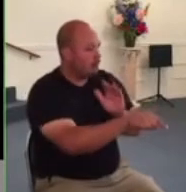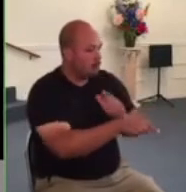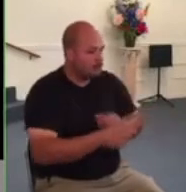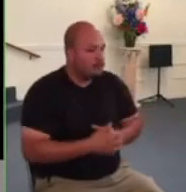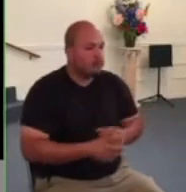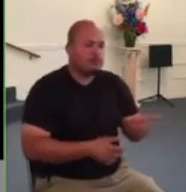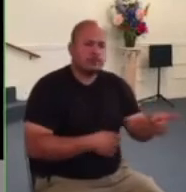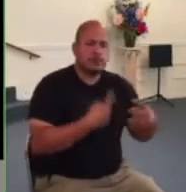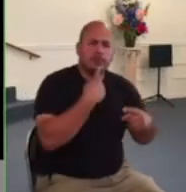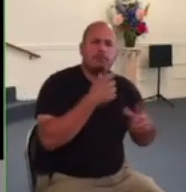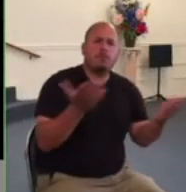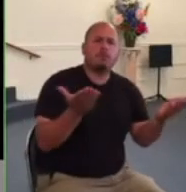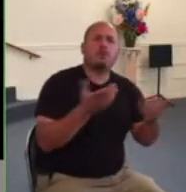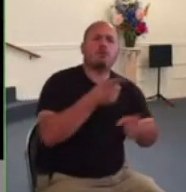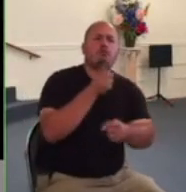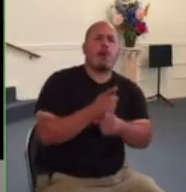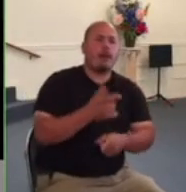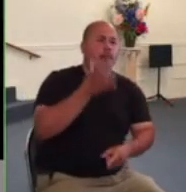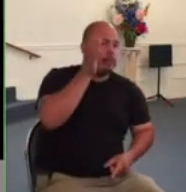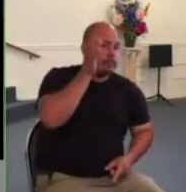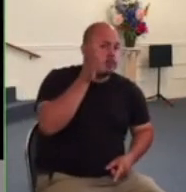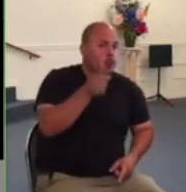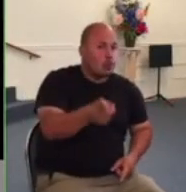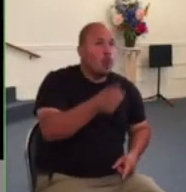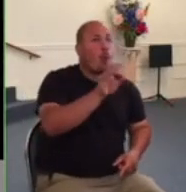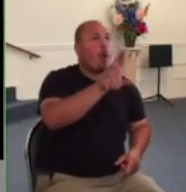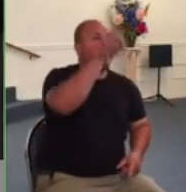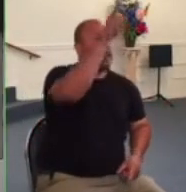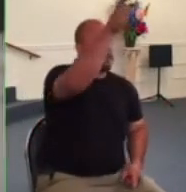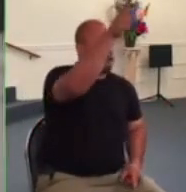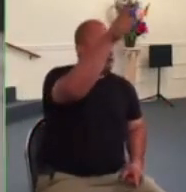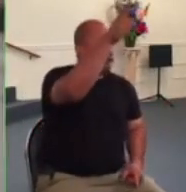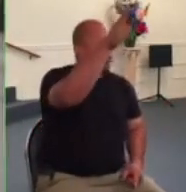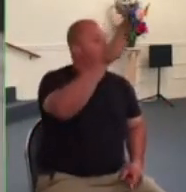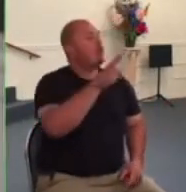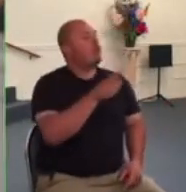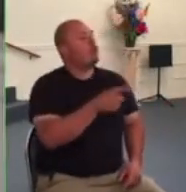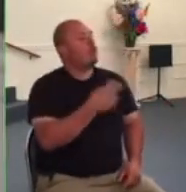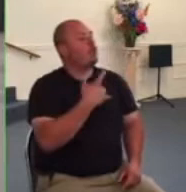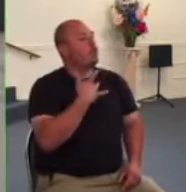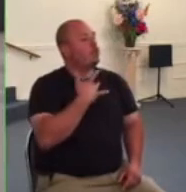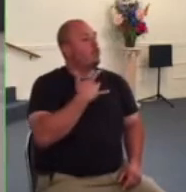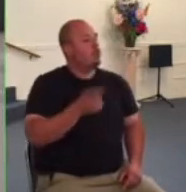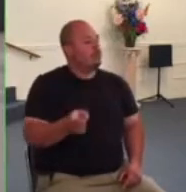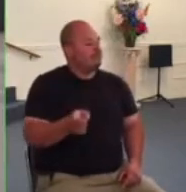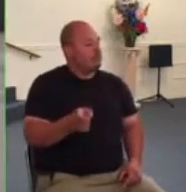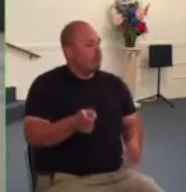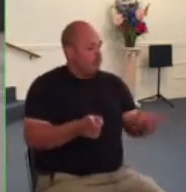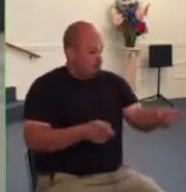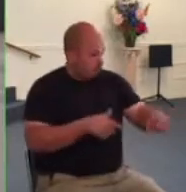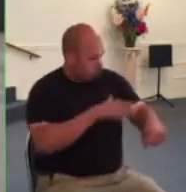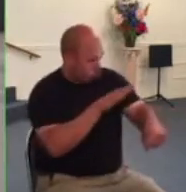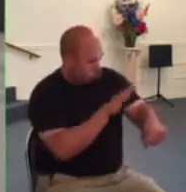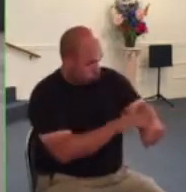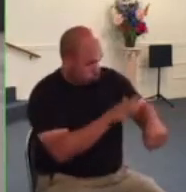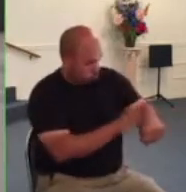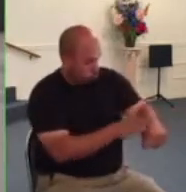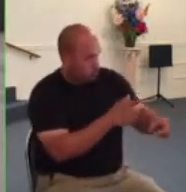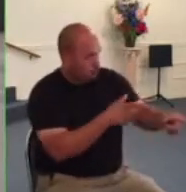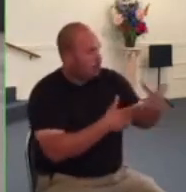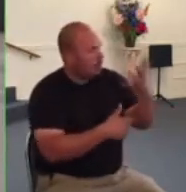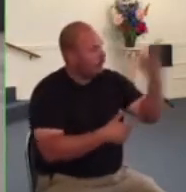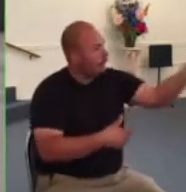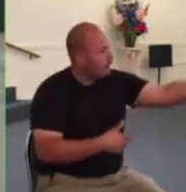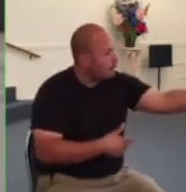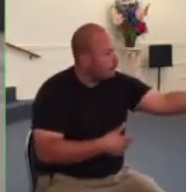him then peter and john are released having been warned and the church has endured its